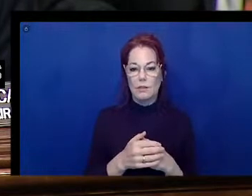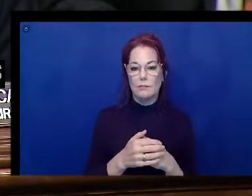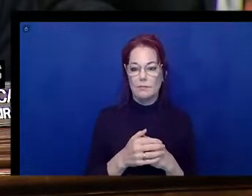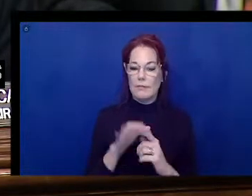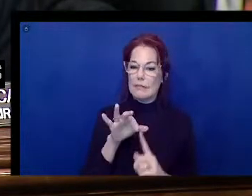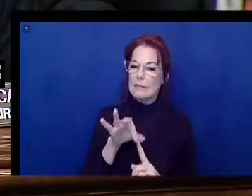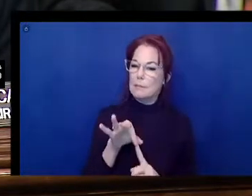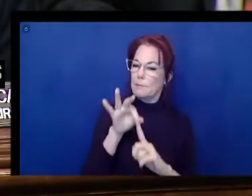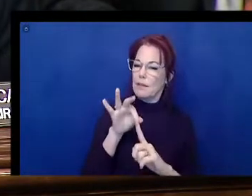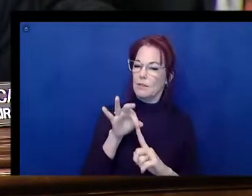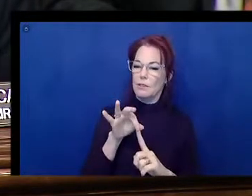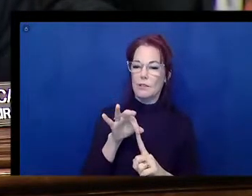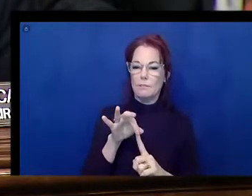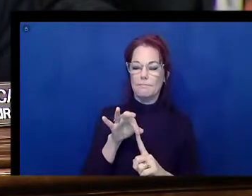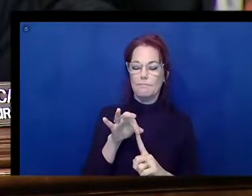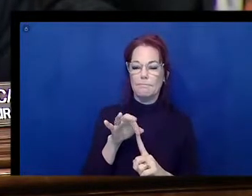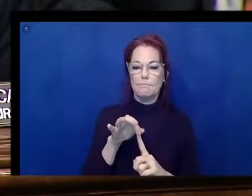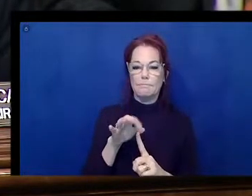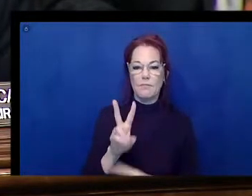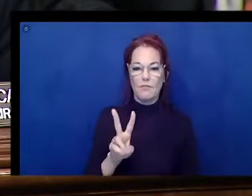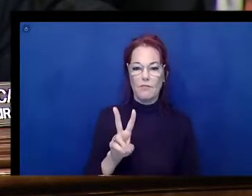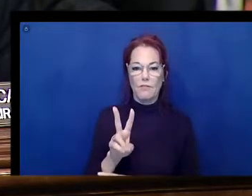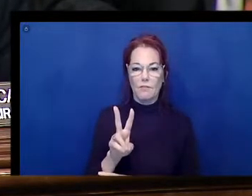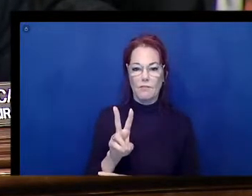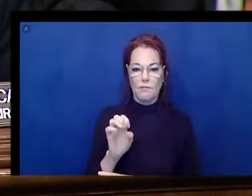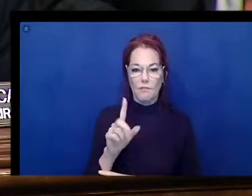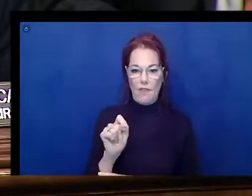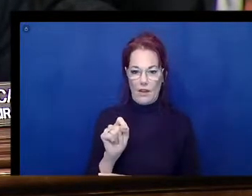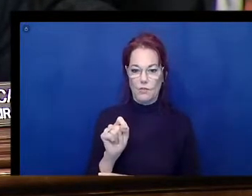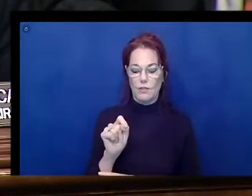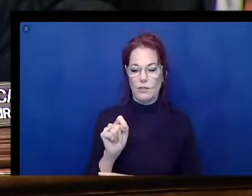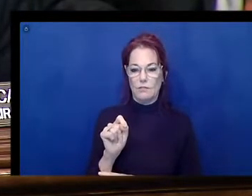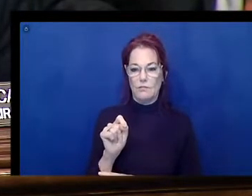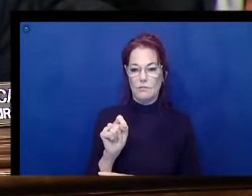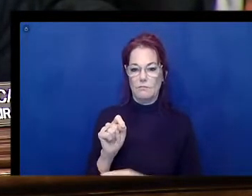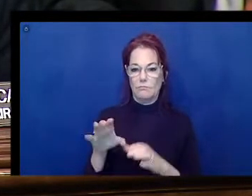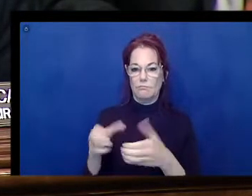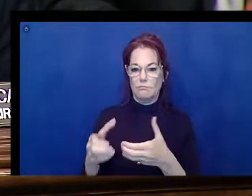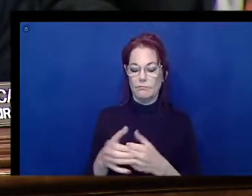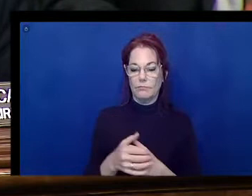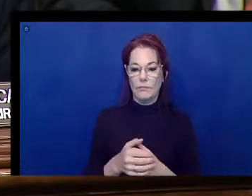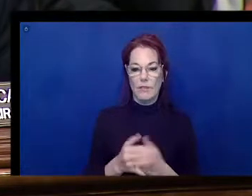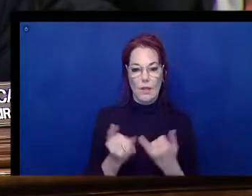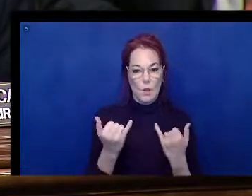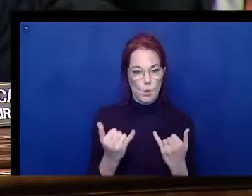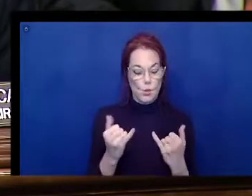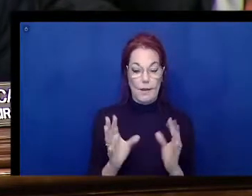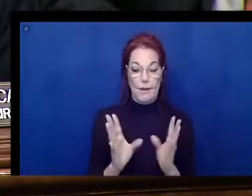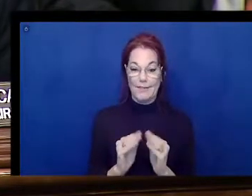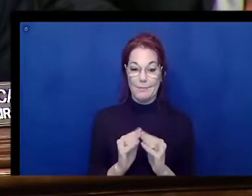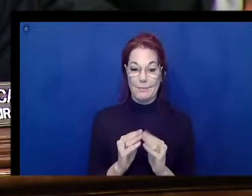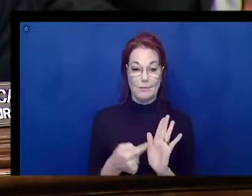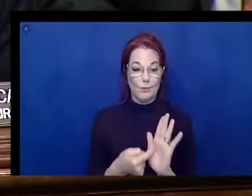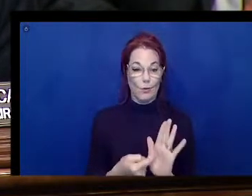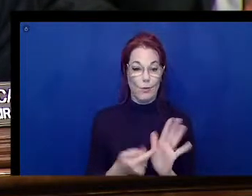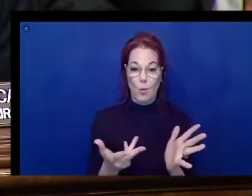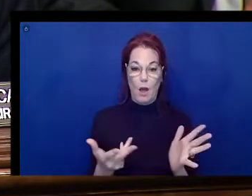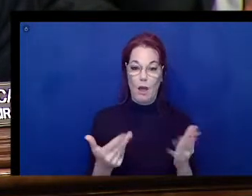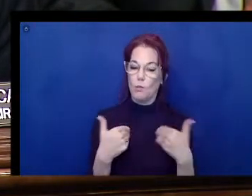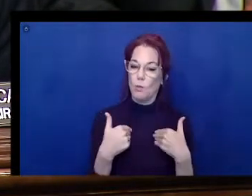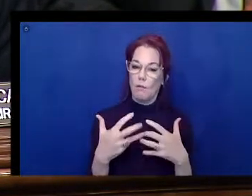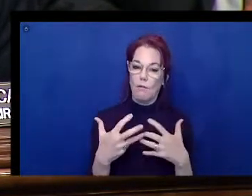settings like the Veterans Administration. Today's hearing shows that there's a long way to go before federal technology is